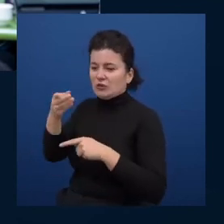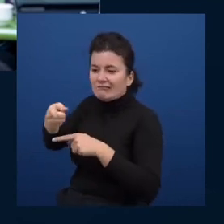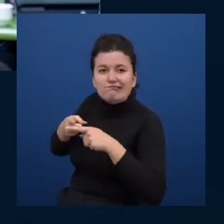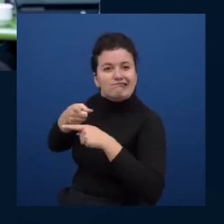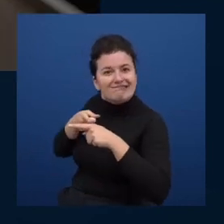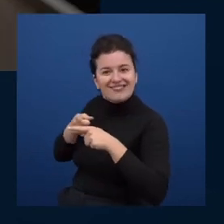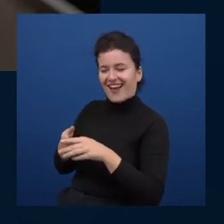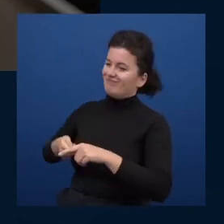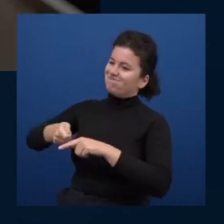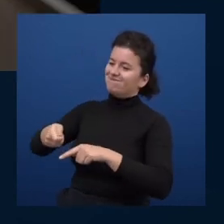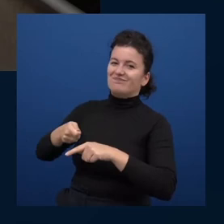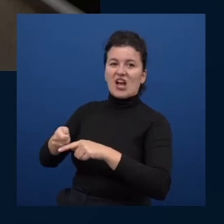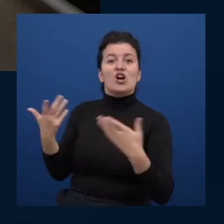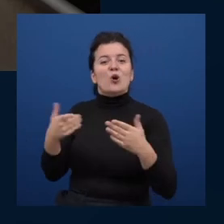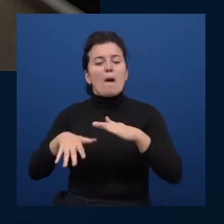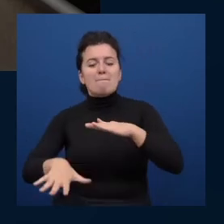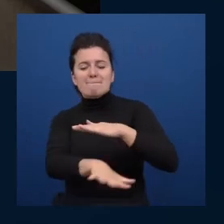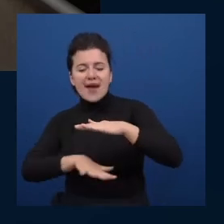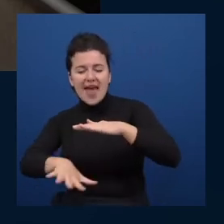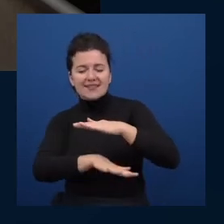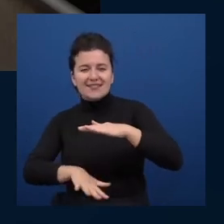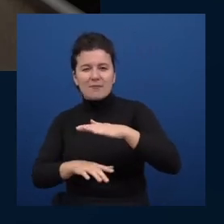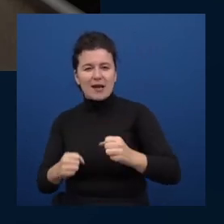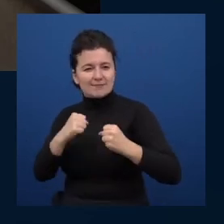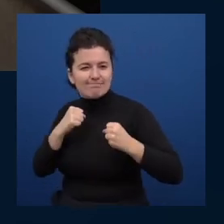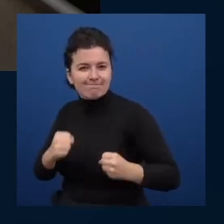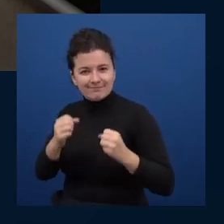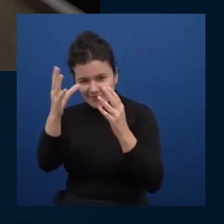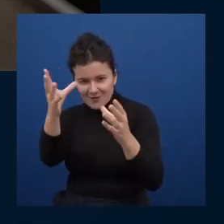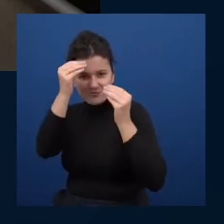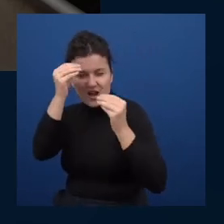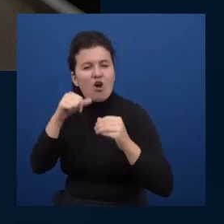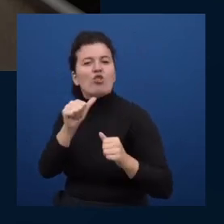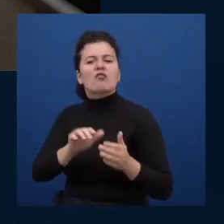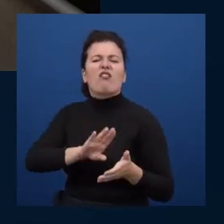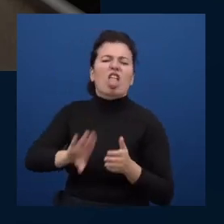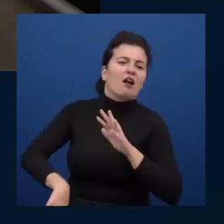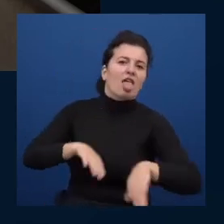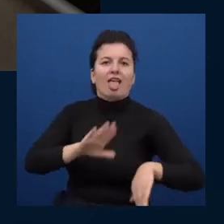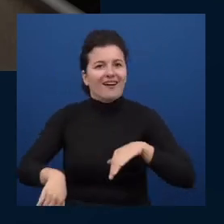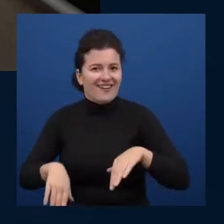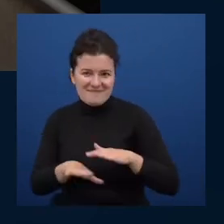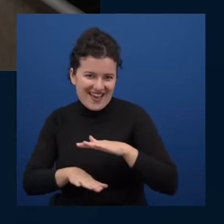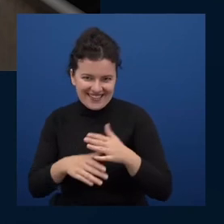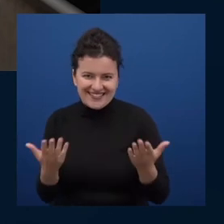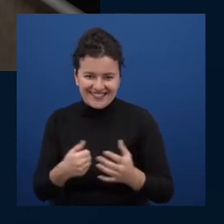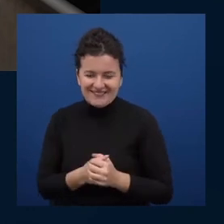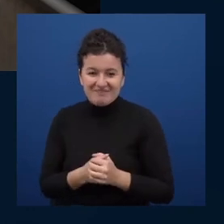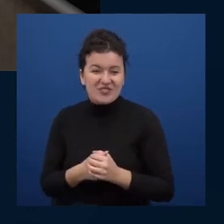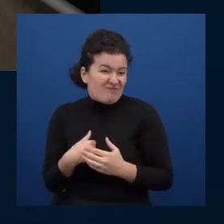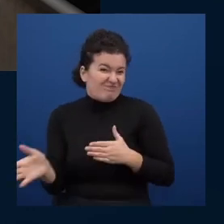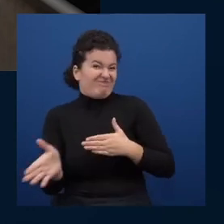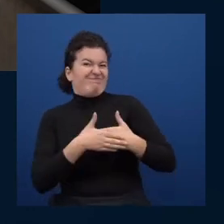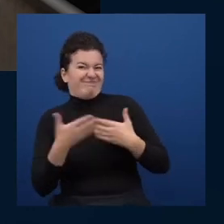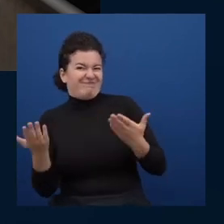and uh there you go that's that's my that's the end of my slides my friend and i think that's so interesting